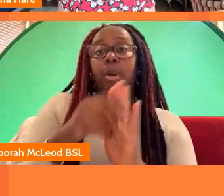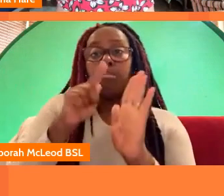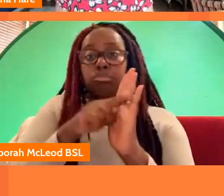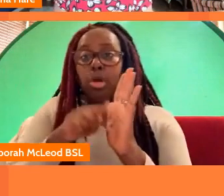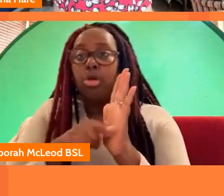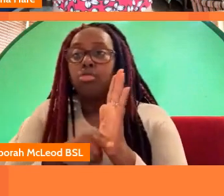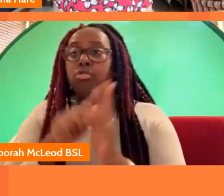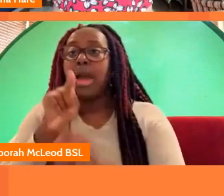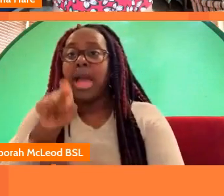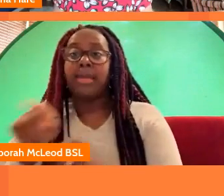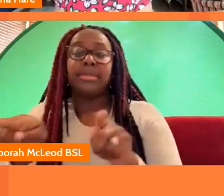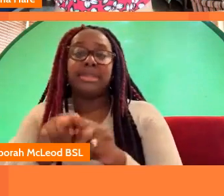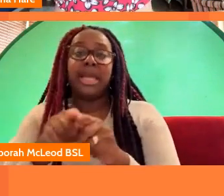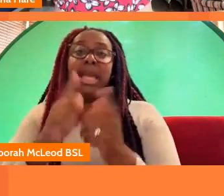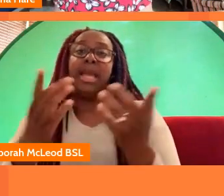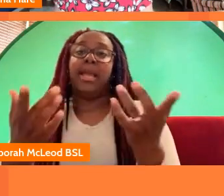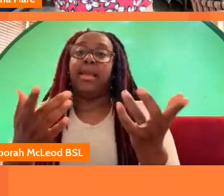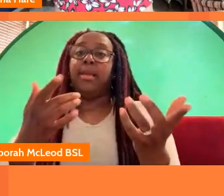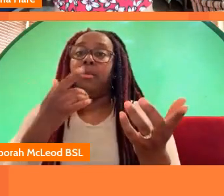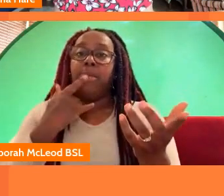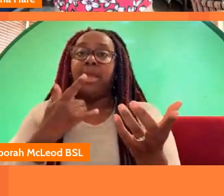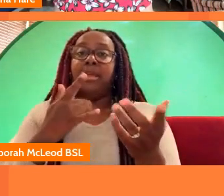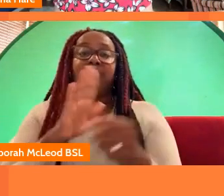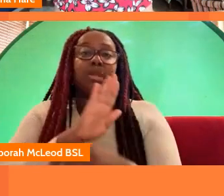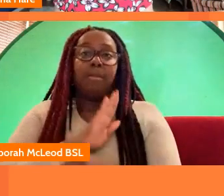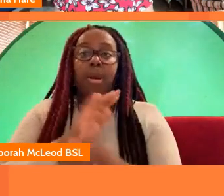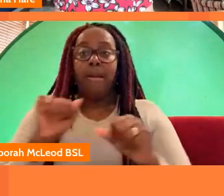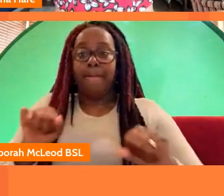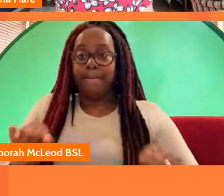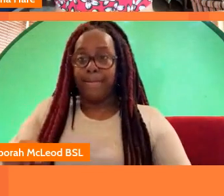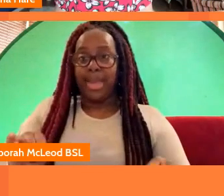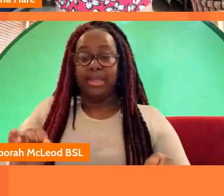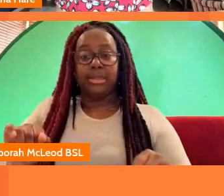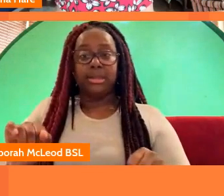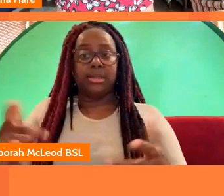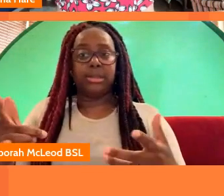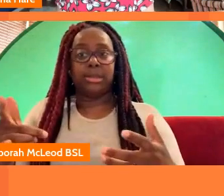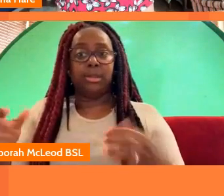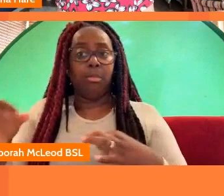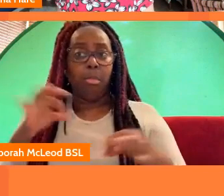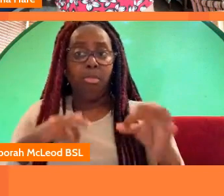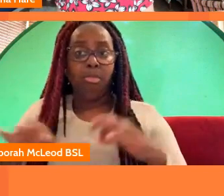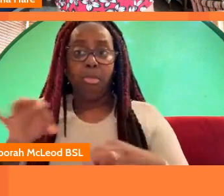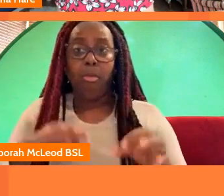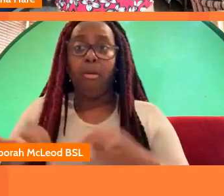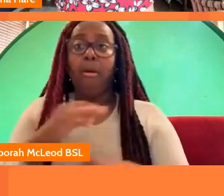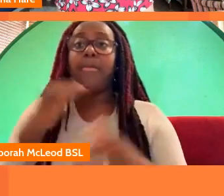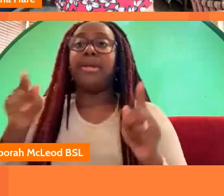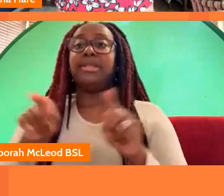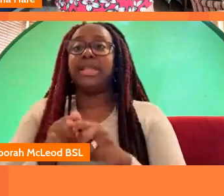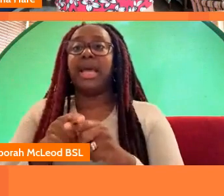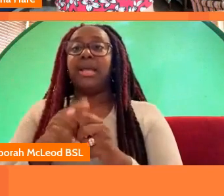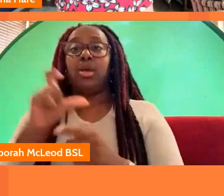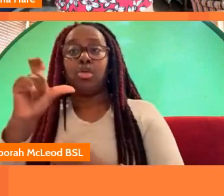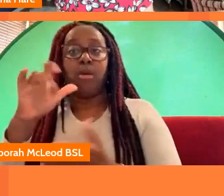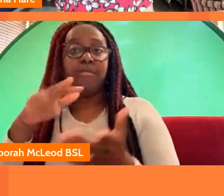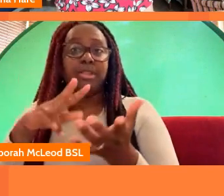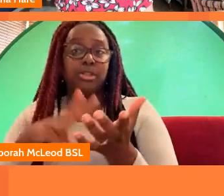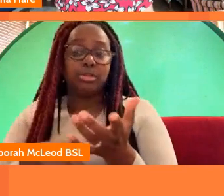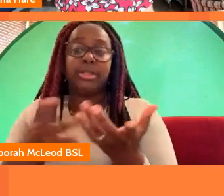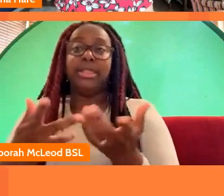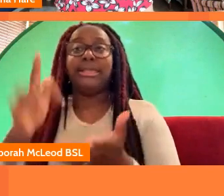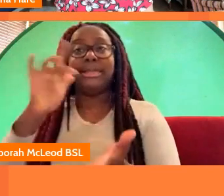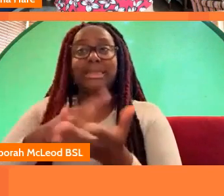referenced a few things earlier like the park bench plays and we've done unlocked we were a partner with coventry city of culture um